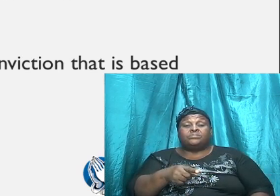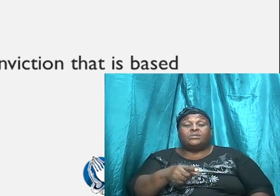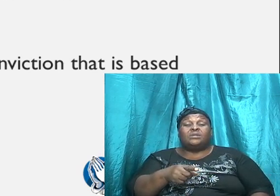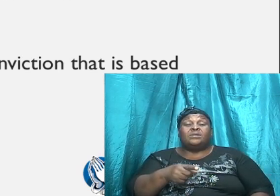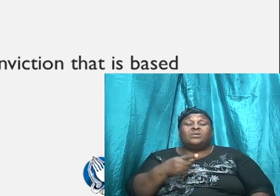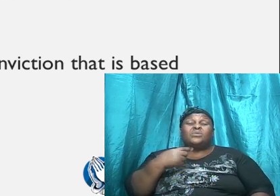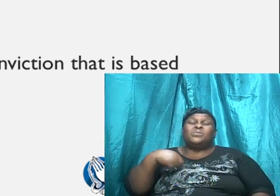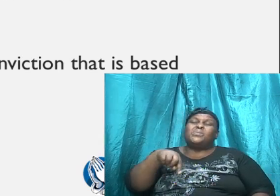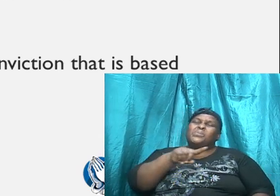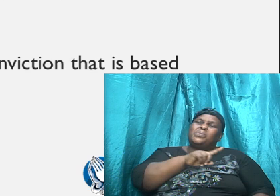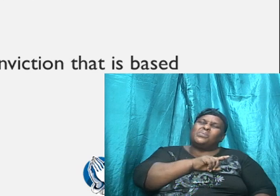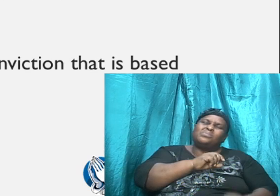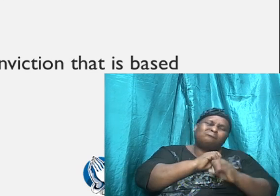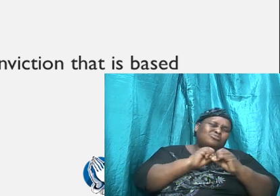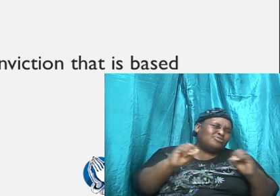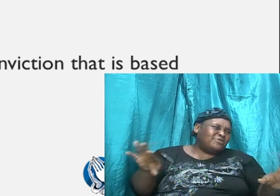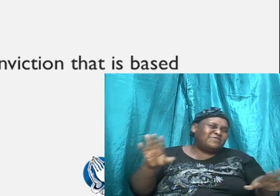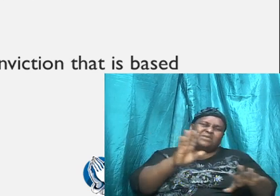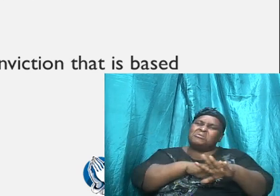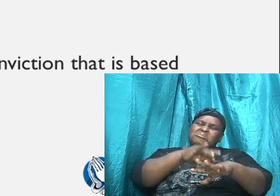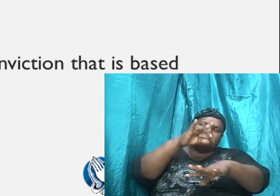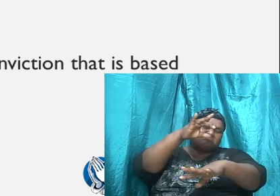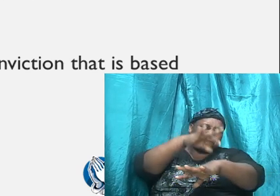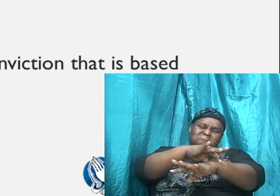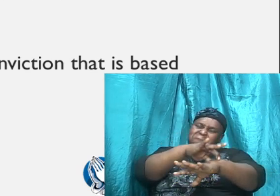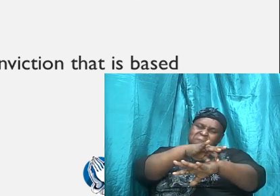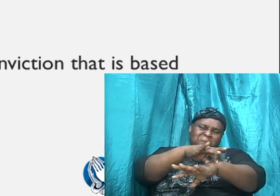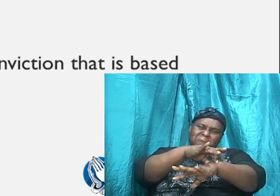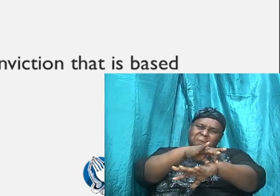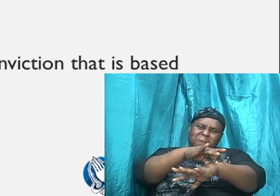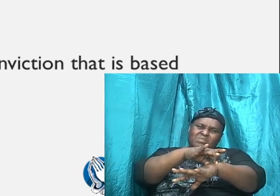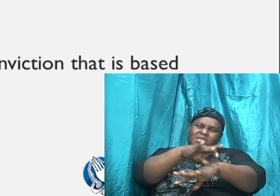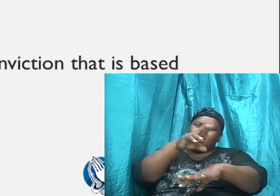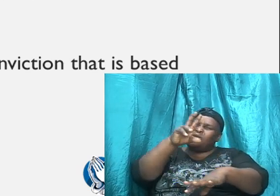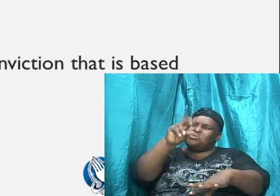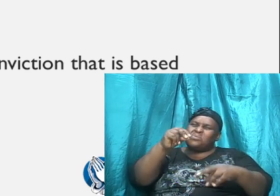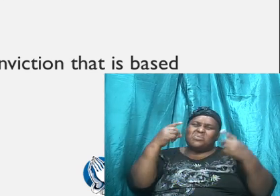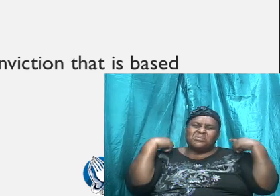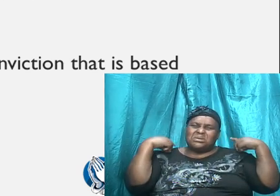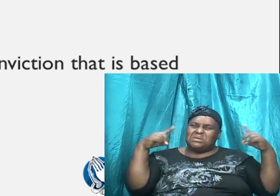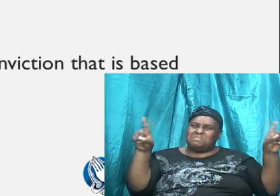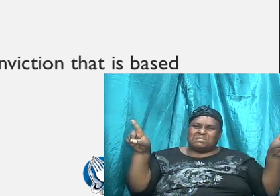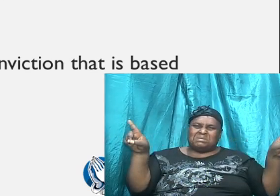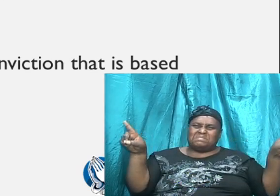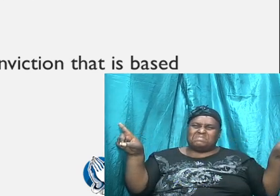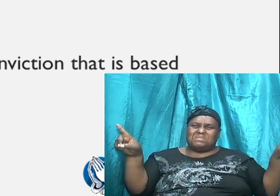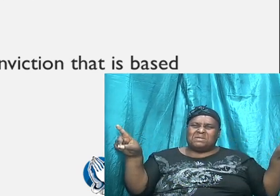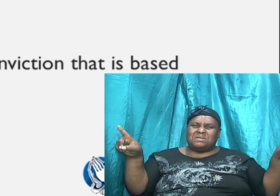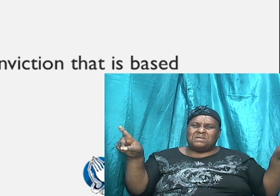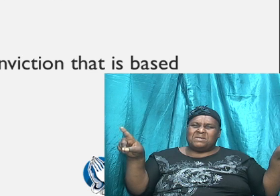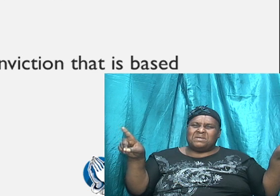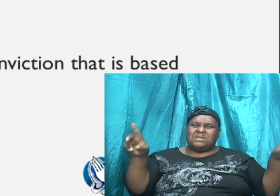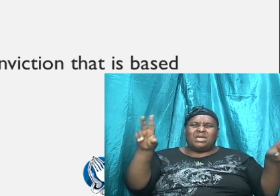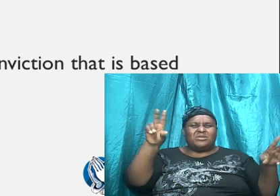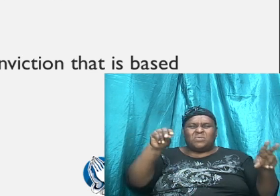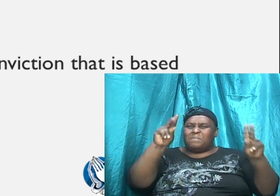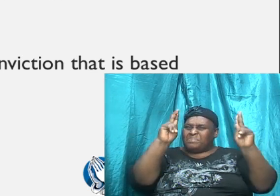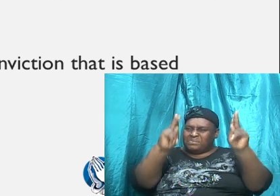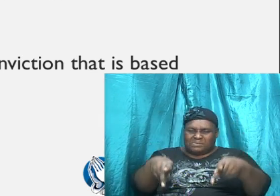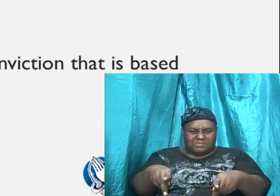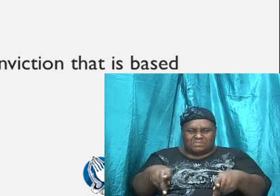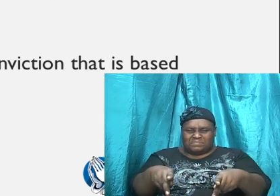we are, that there is nothing upon this earth, no demons, no person,